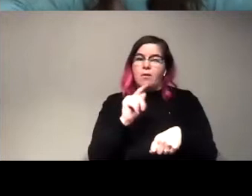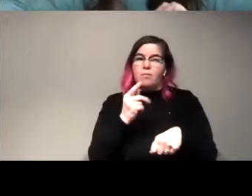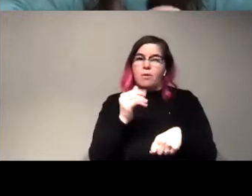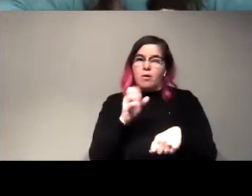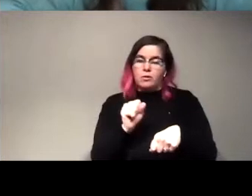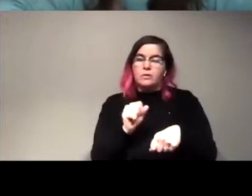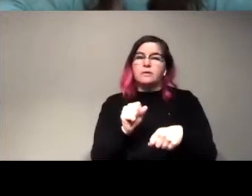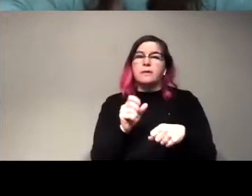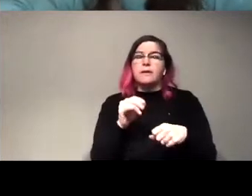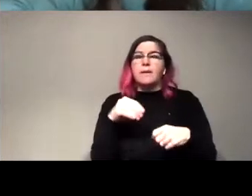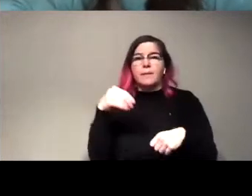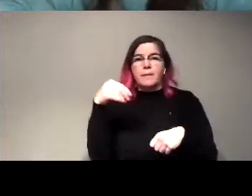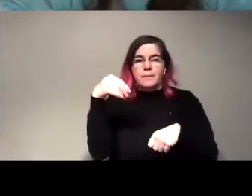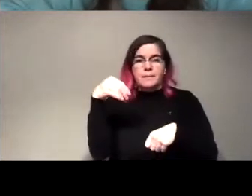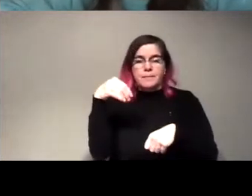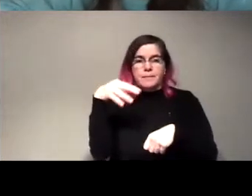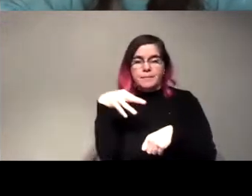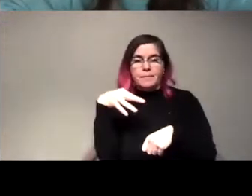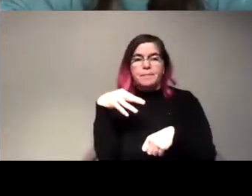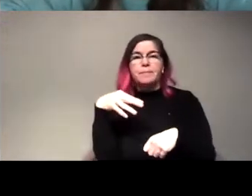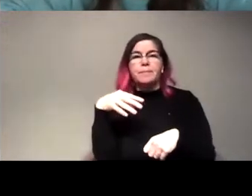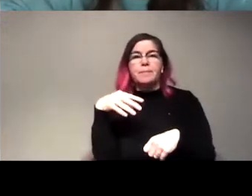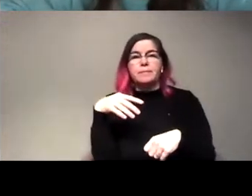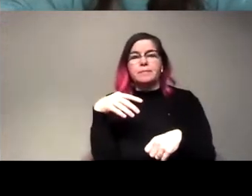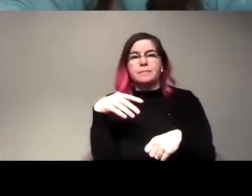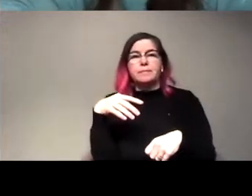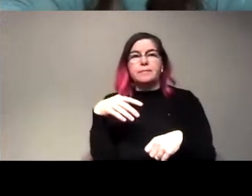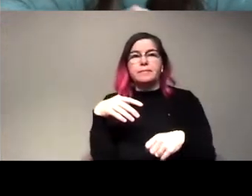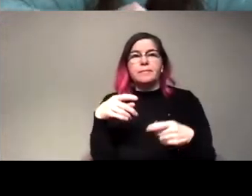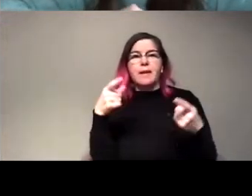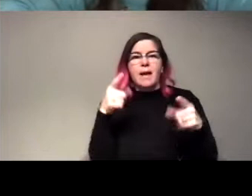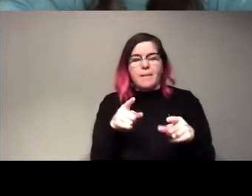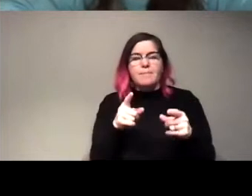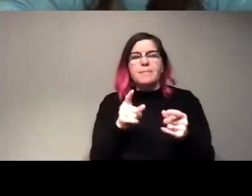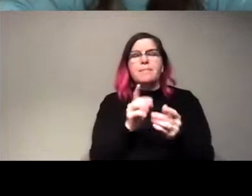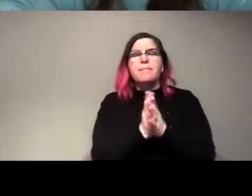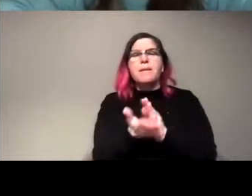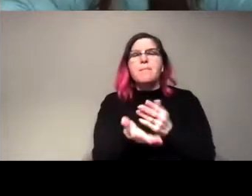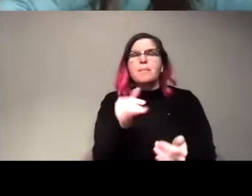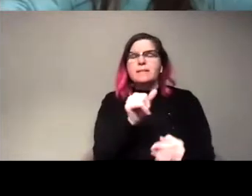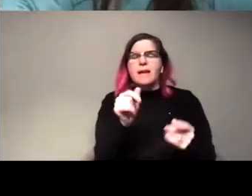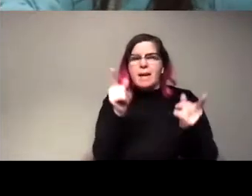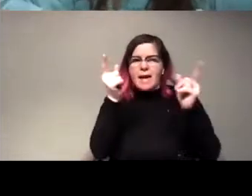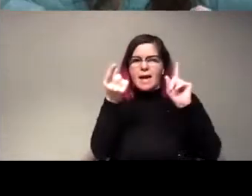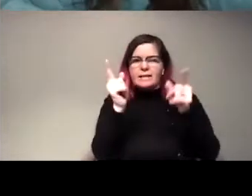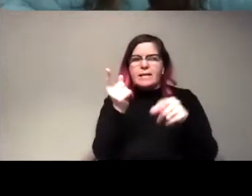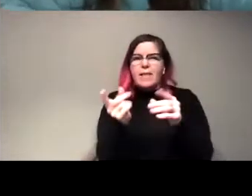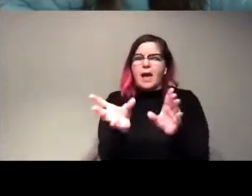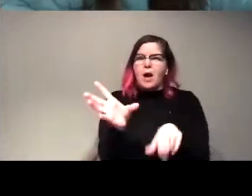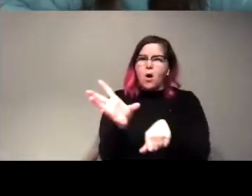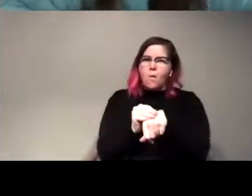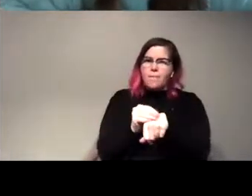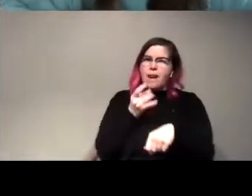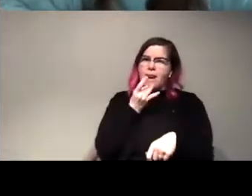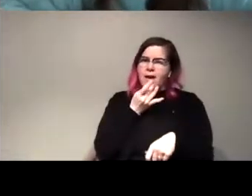illuminate these, these particles, these particles act like antenna, they kind of absorb light. And then they can,